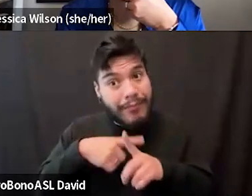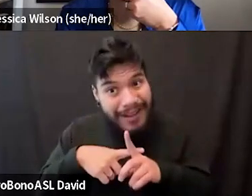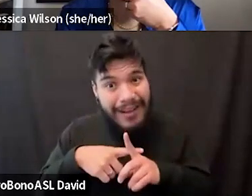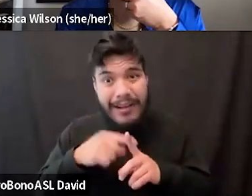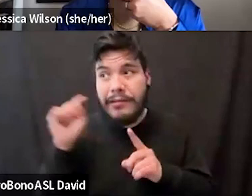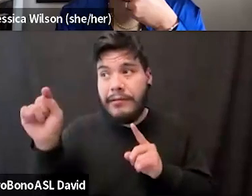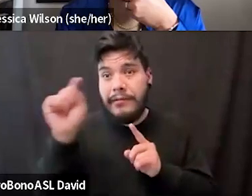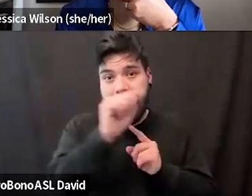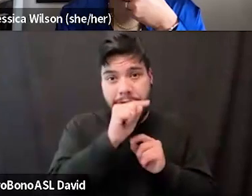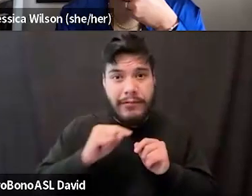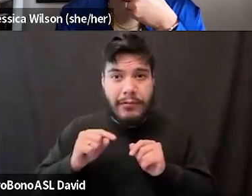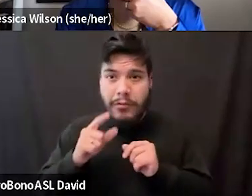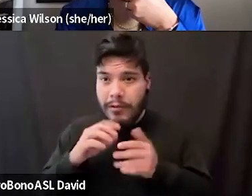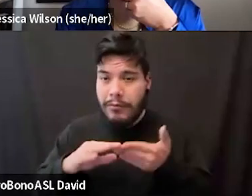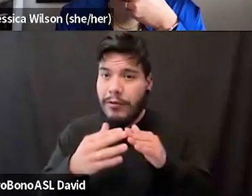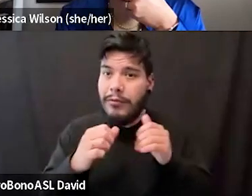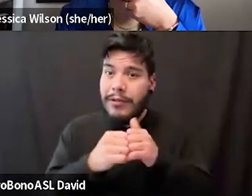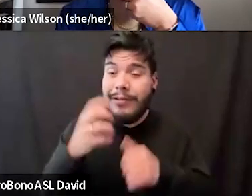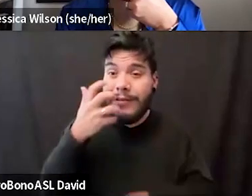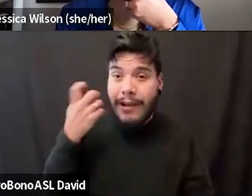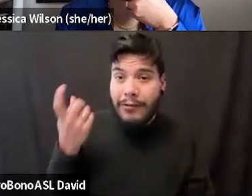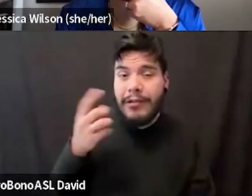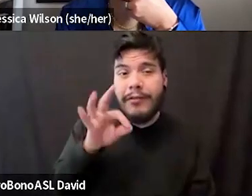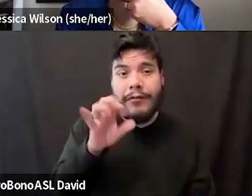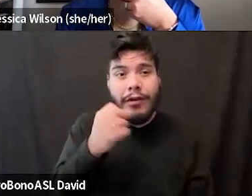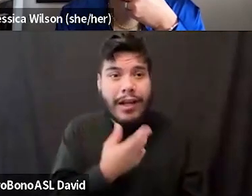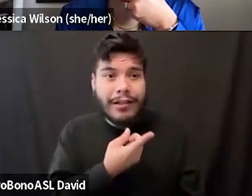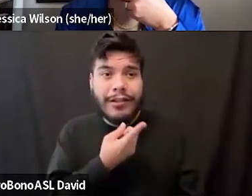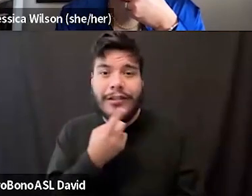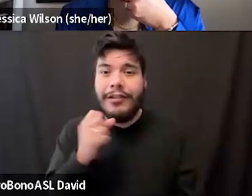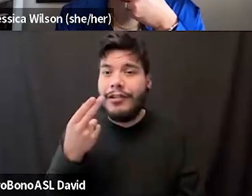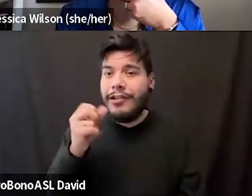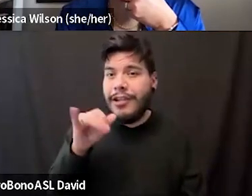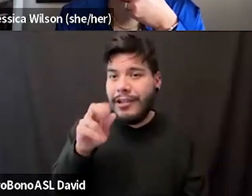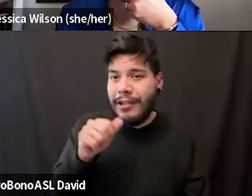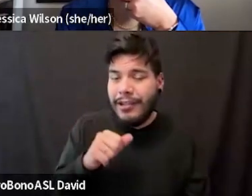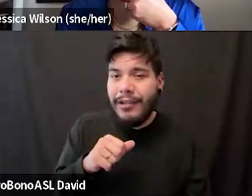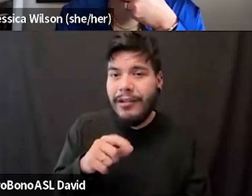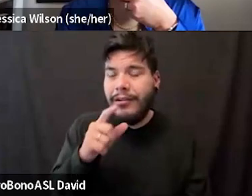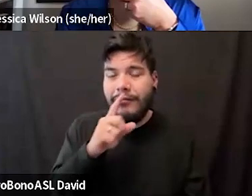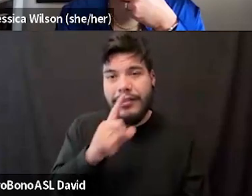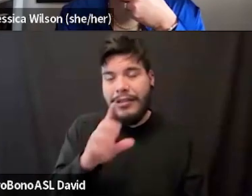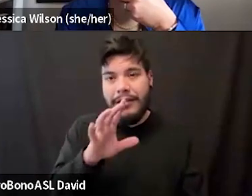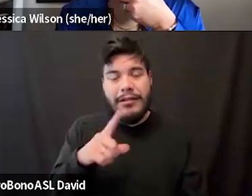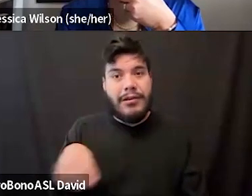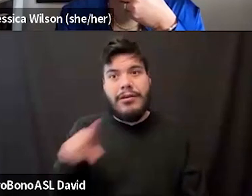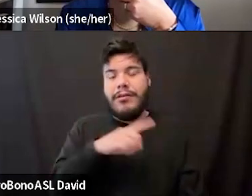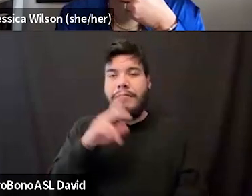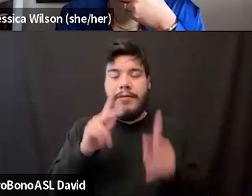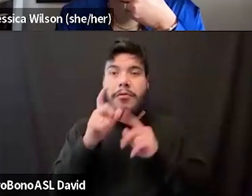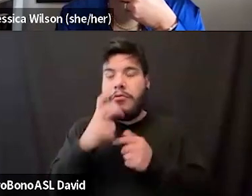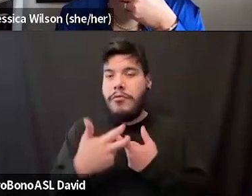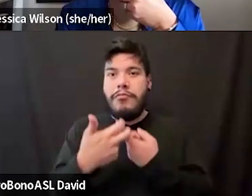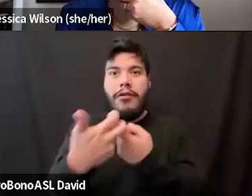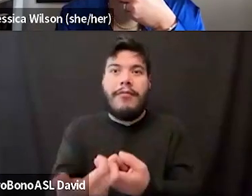I'm in community with Tigris and Fresh and Shayna very specifically are, uh, people that brought me into